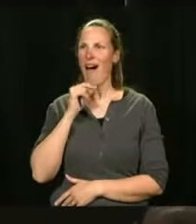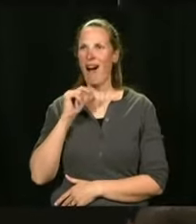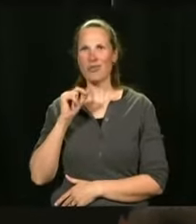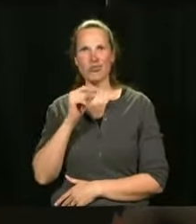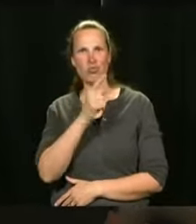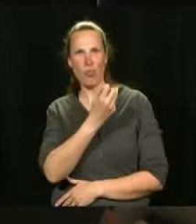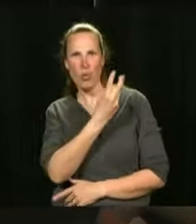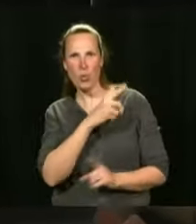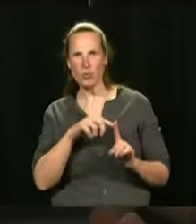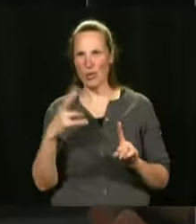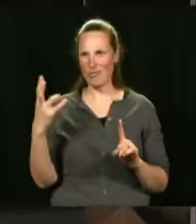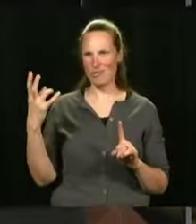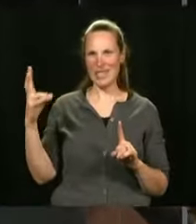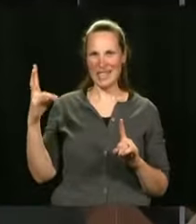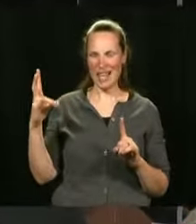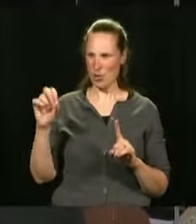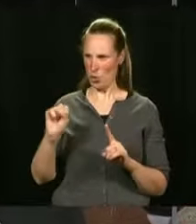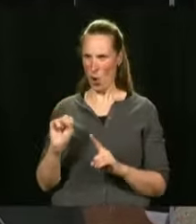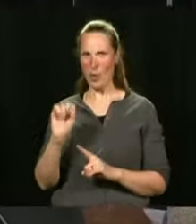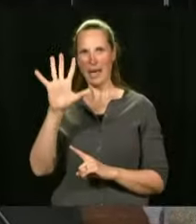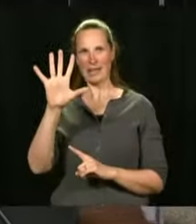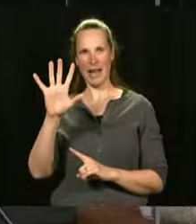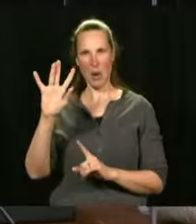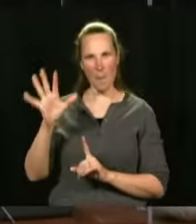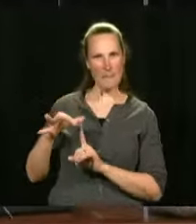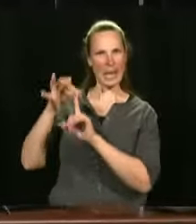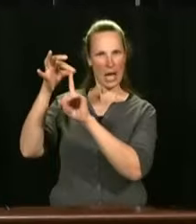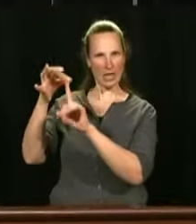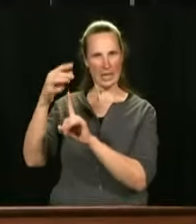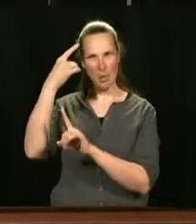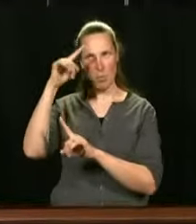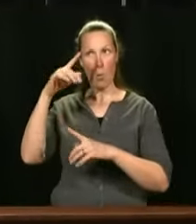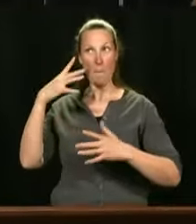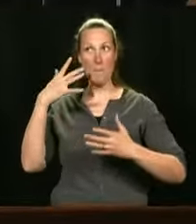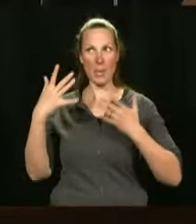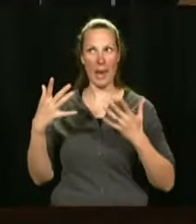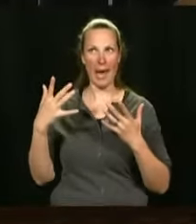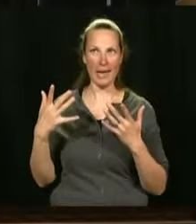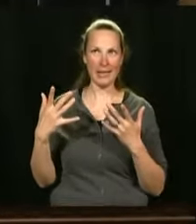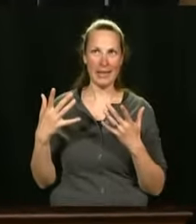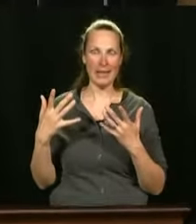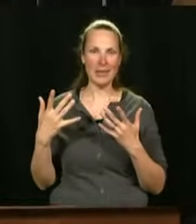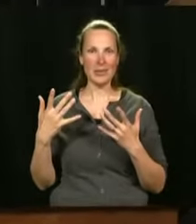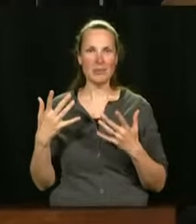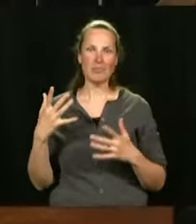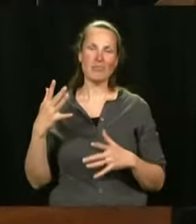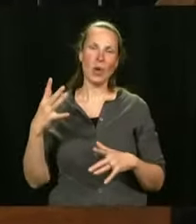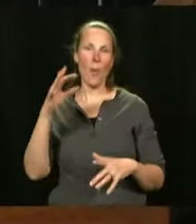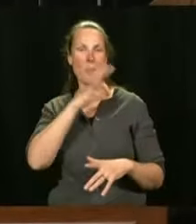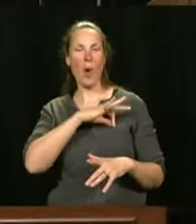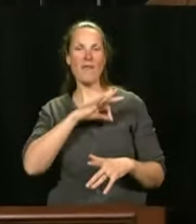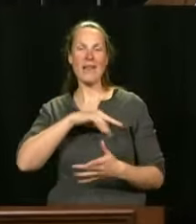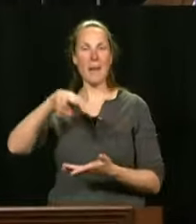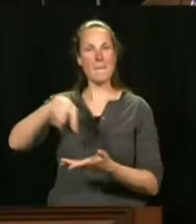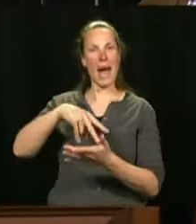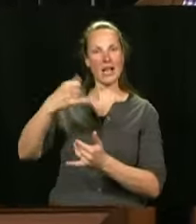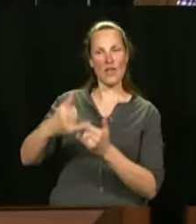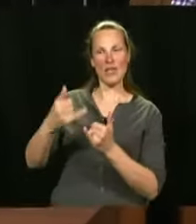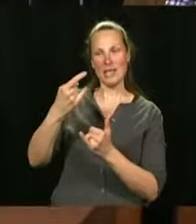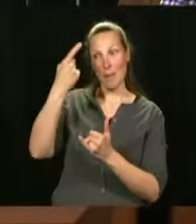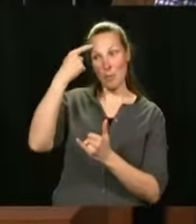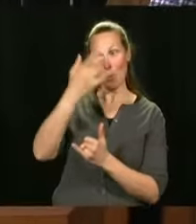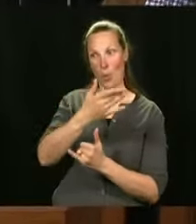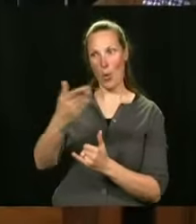olds, the secondary fives, could they be prioritized so that they can perhaps have a graduation or a prom?